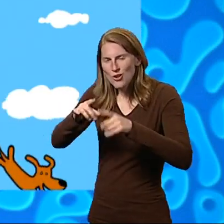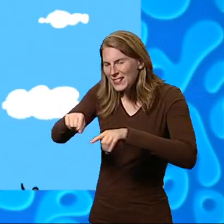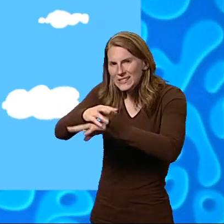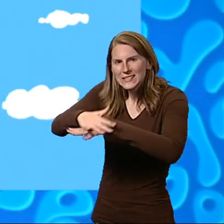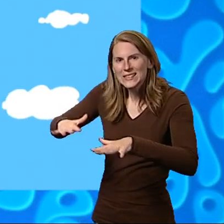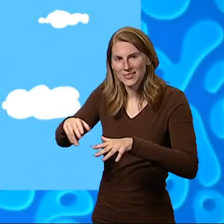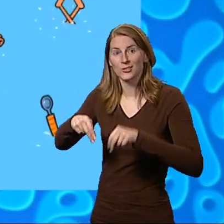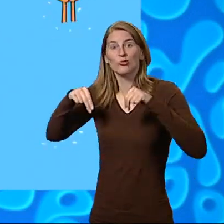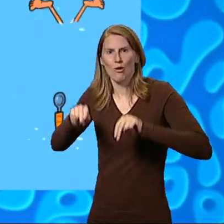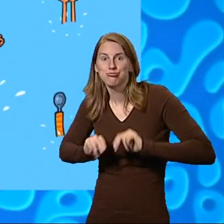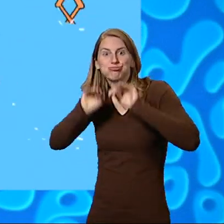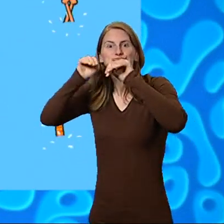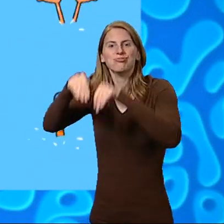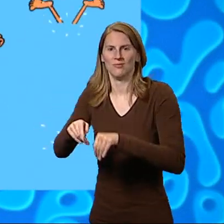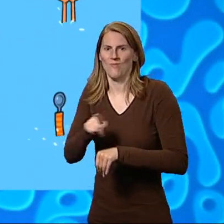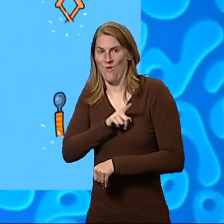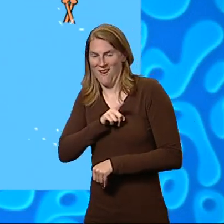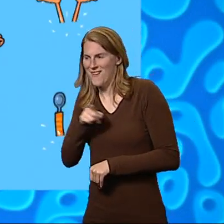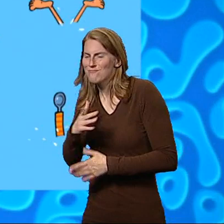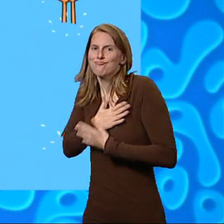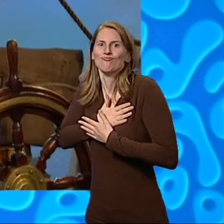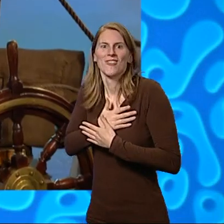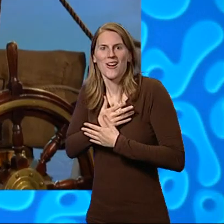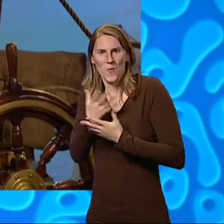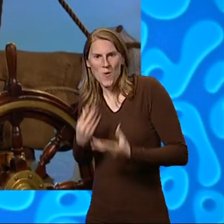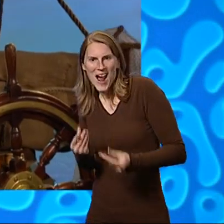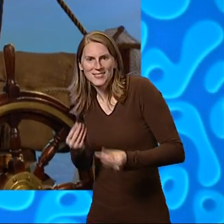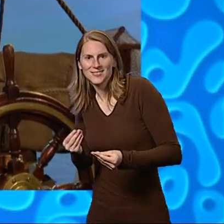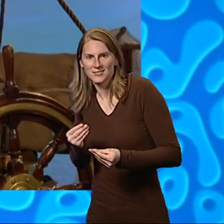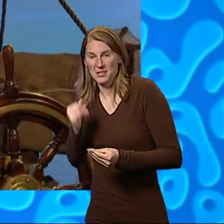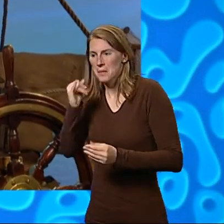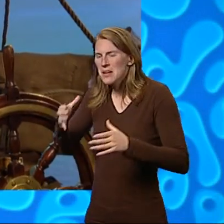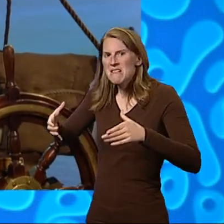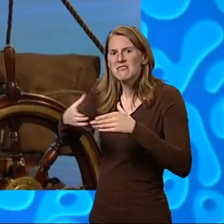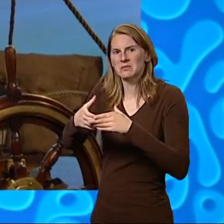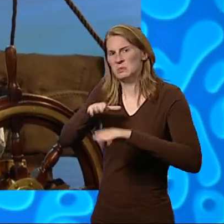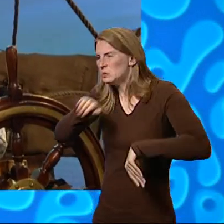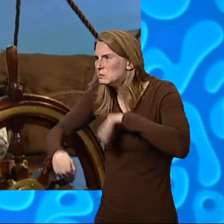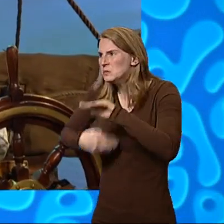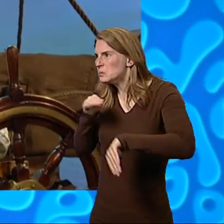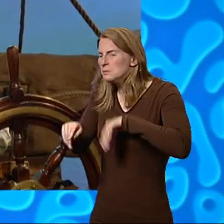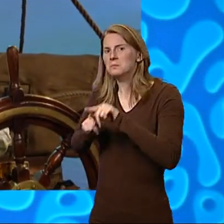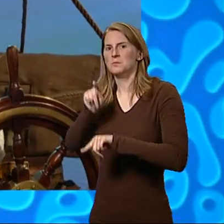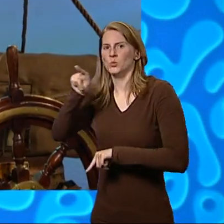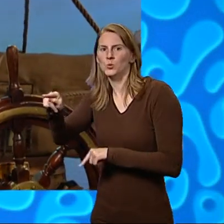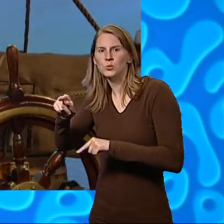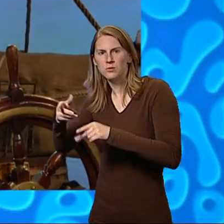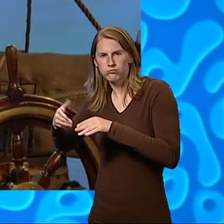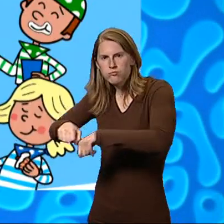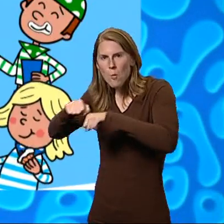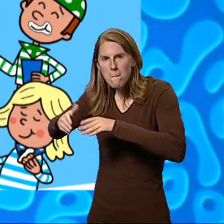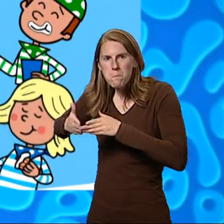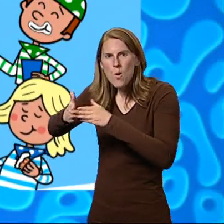was because he liked getting wet. As for the Whopper Gobs, they had to swim to their rowing boat and go away with nothing.